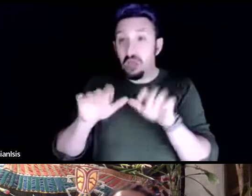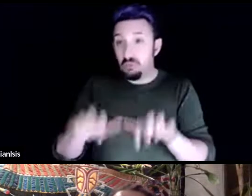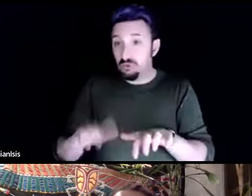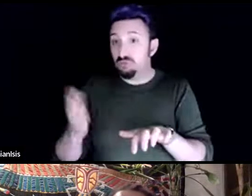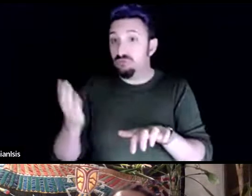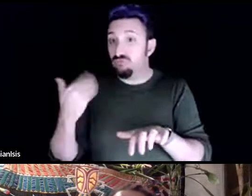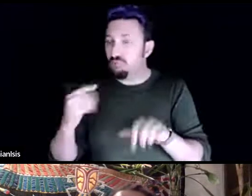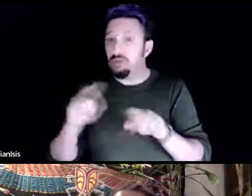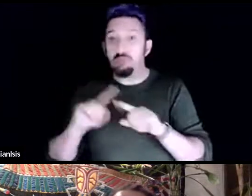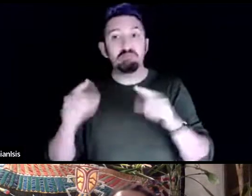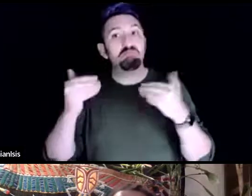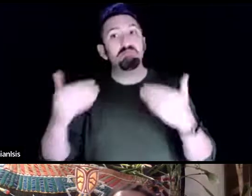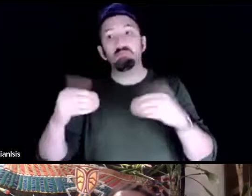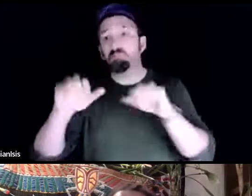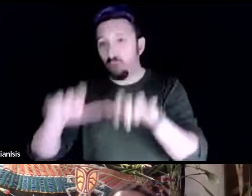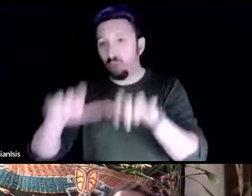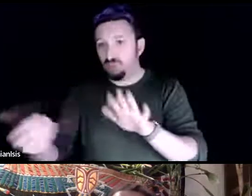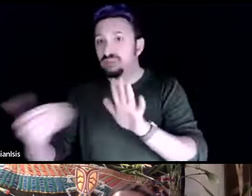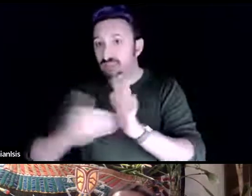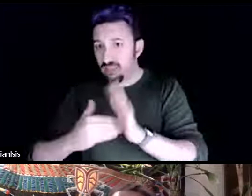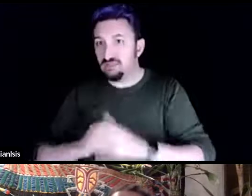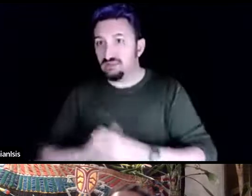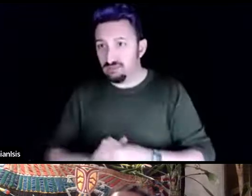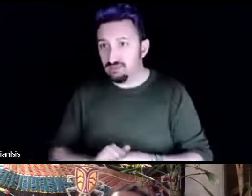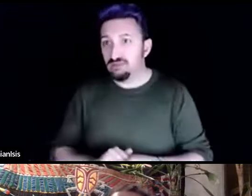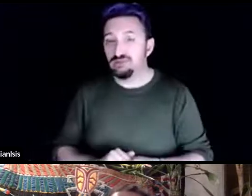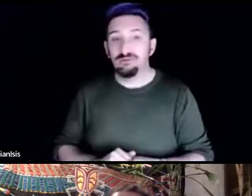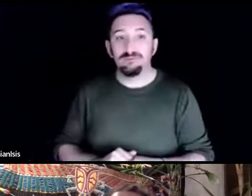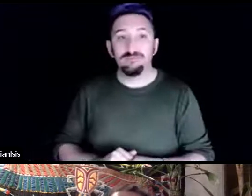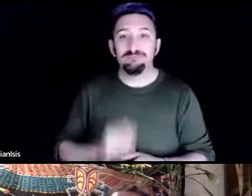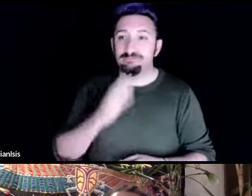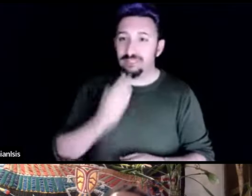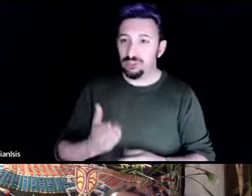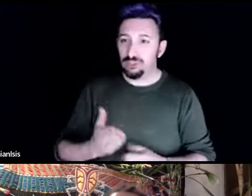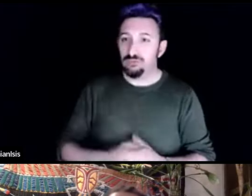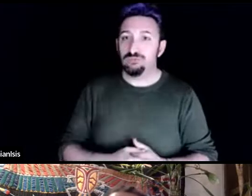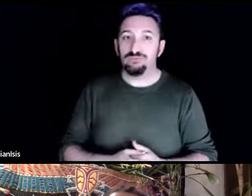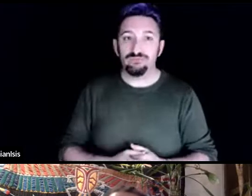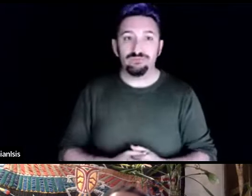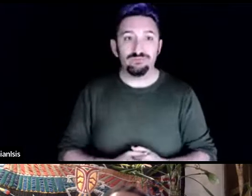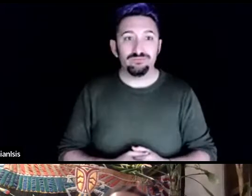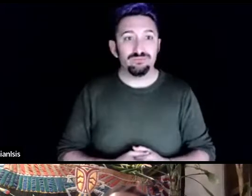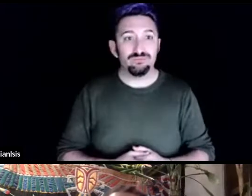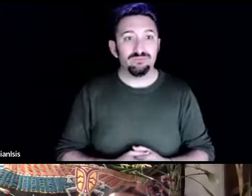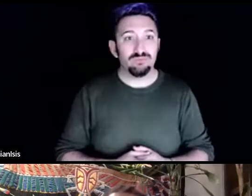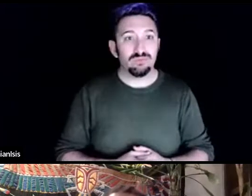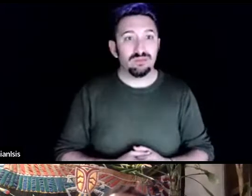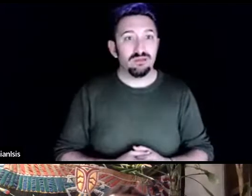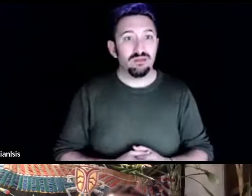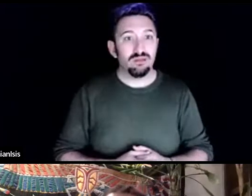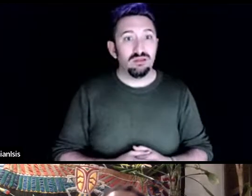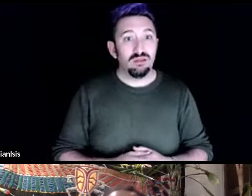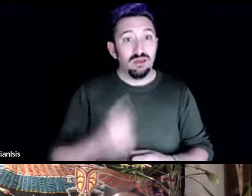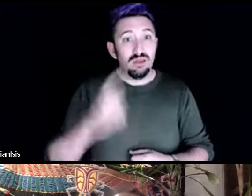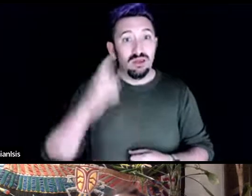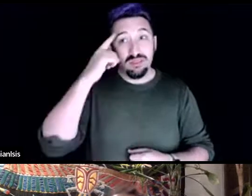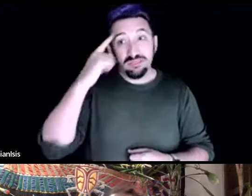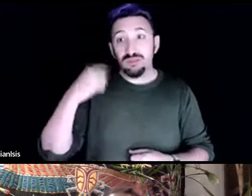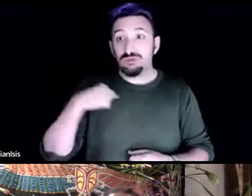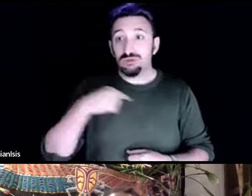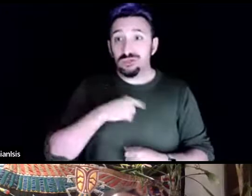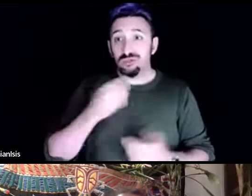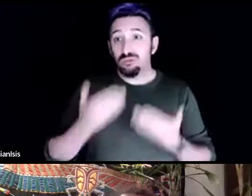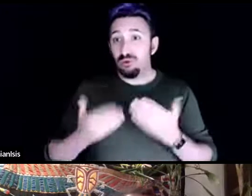thank you and um i think we're probably over our time now